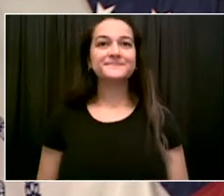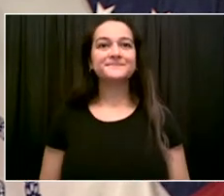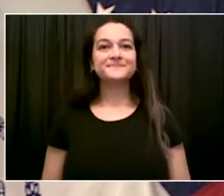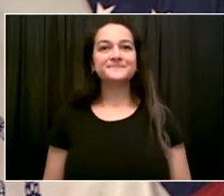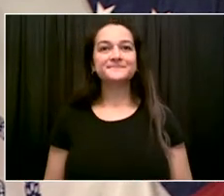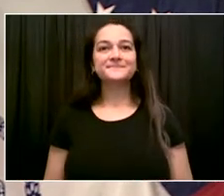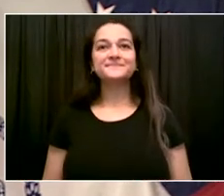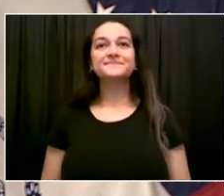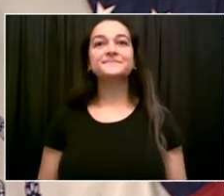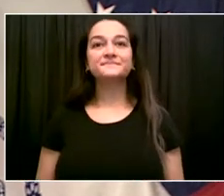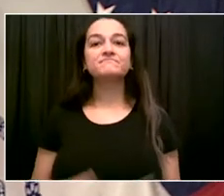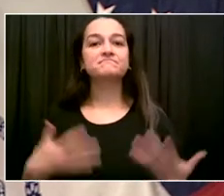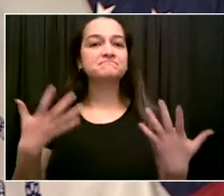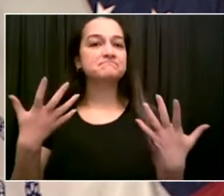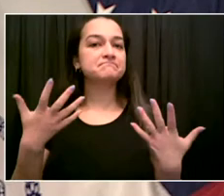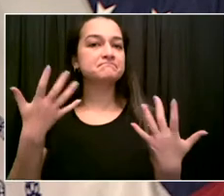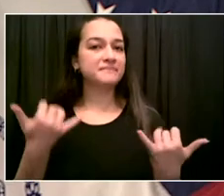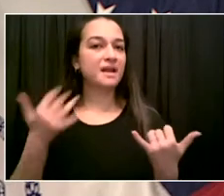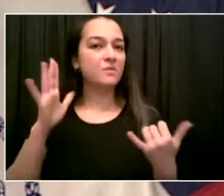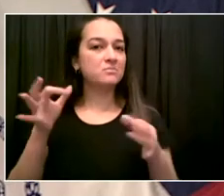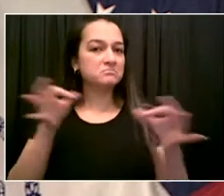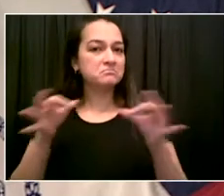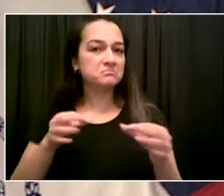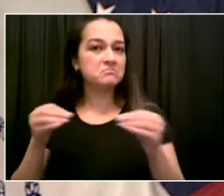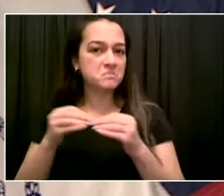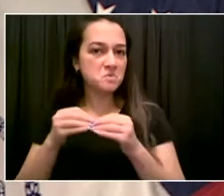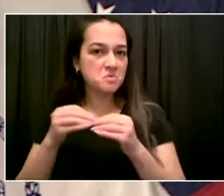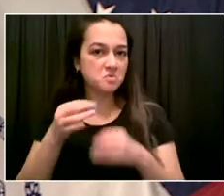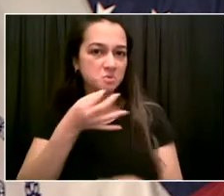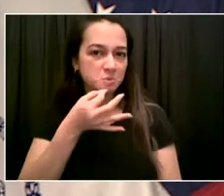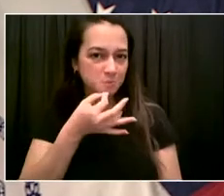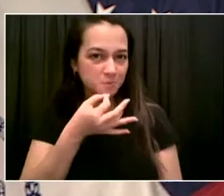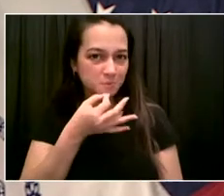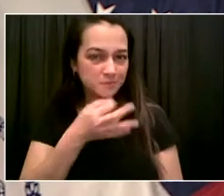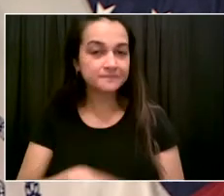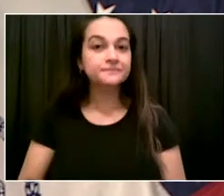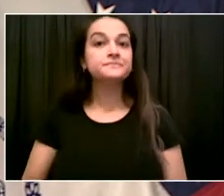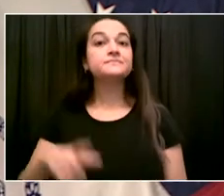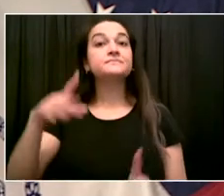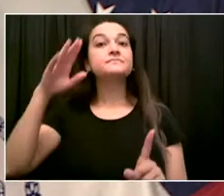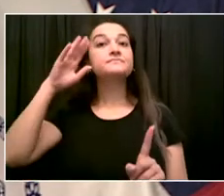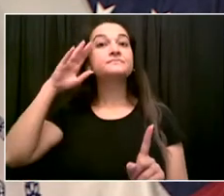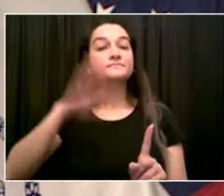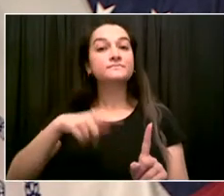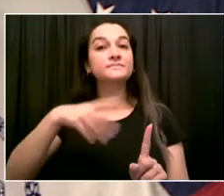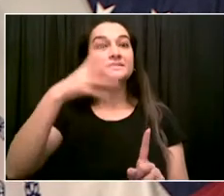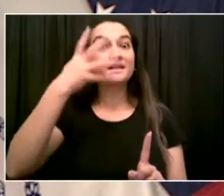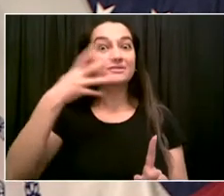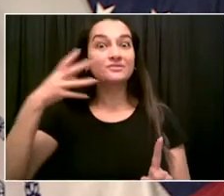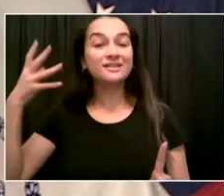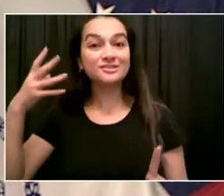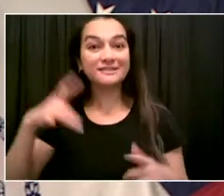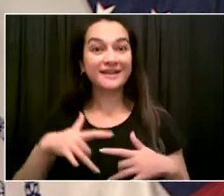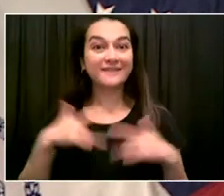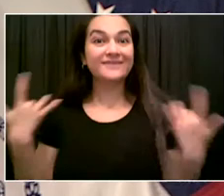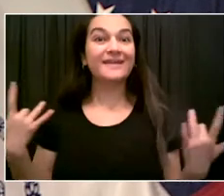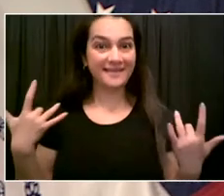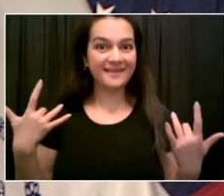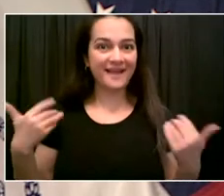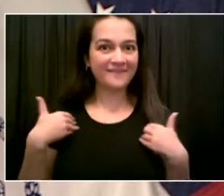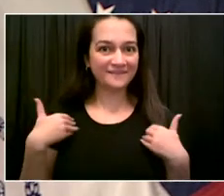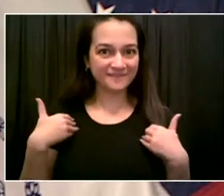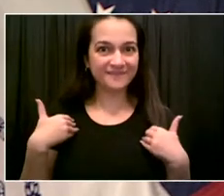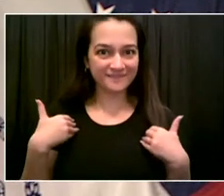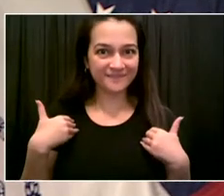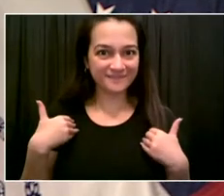for her own beloved Dominican community. And now she's leading this office, an example to the whole country, our Office of Immigrant Affairs,